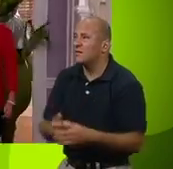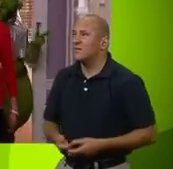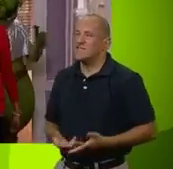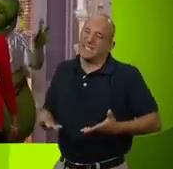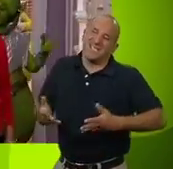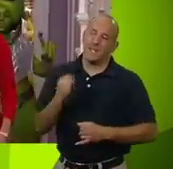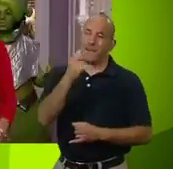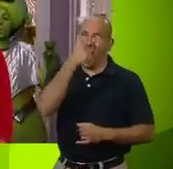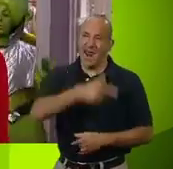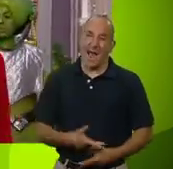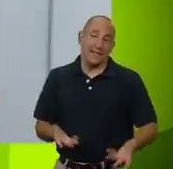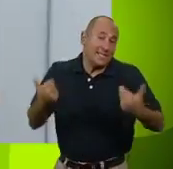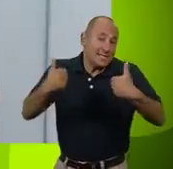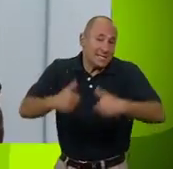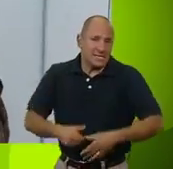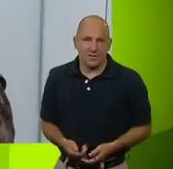Better look next time, Maxie boy.